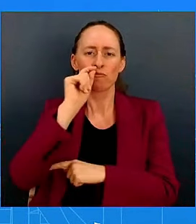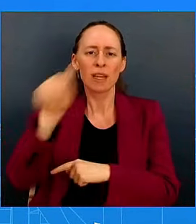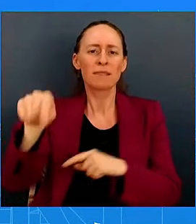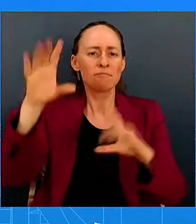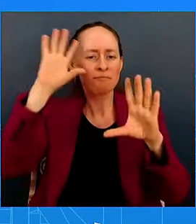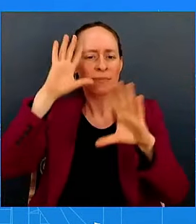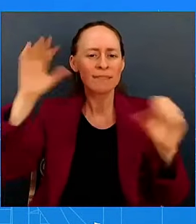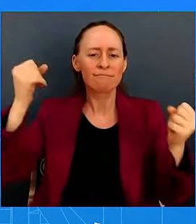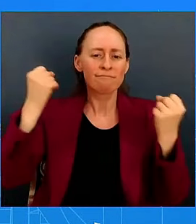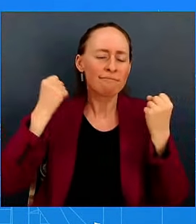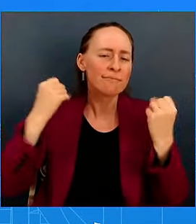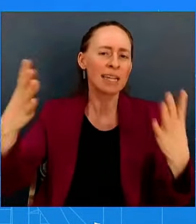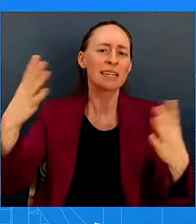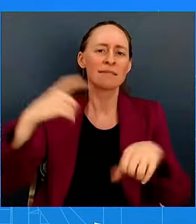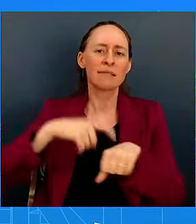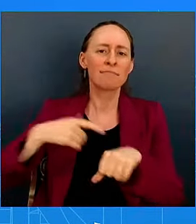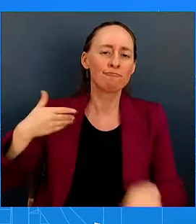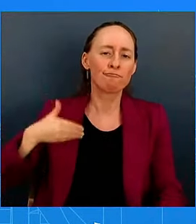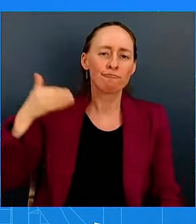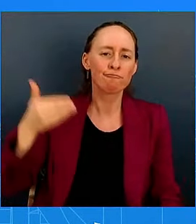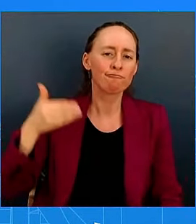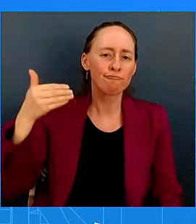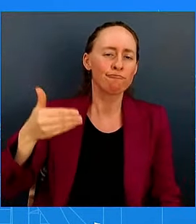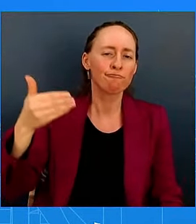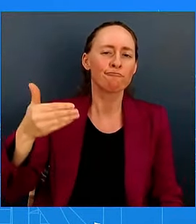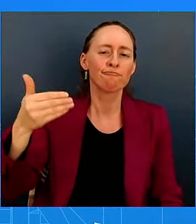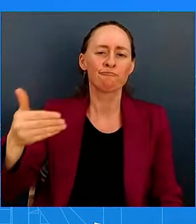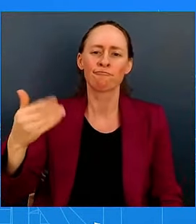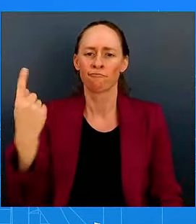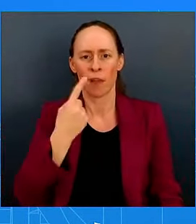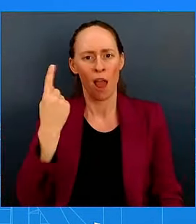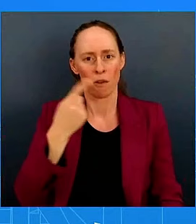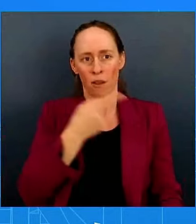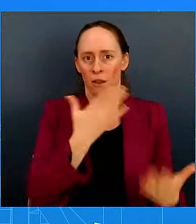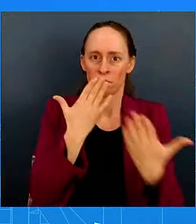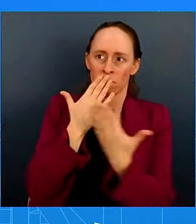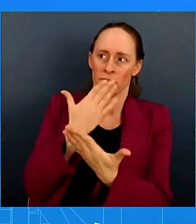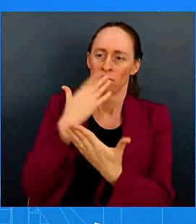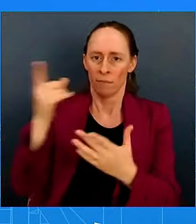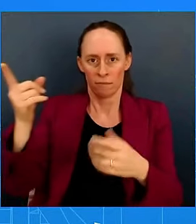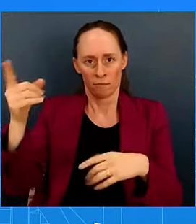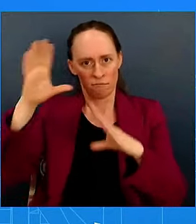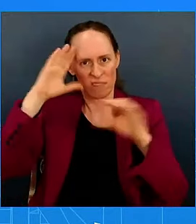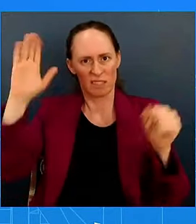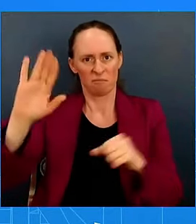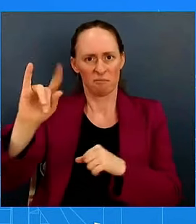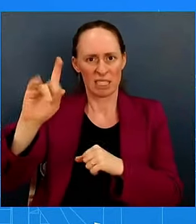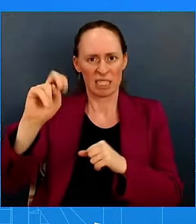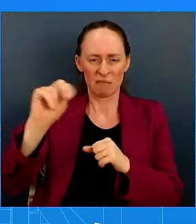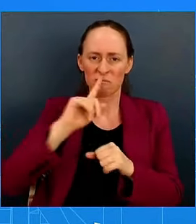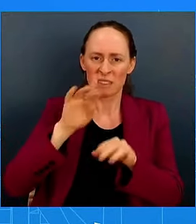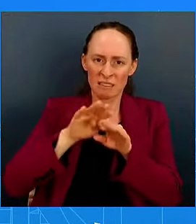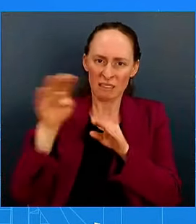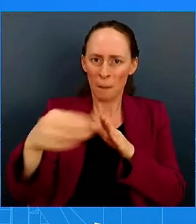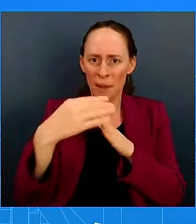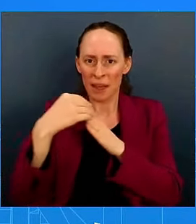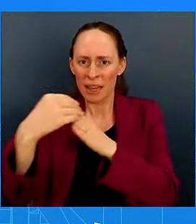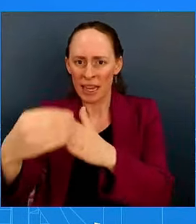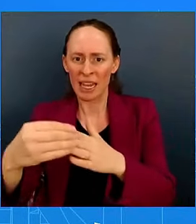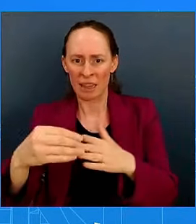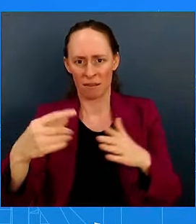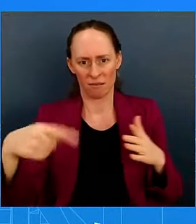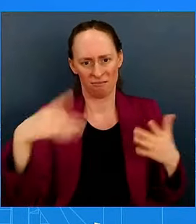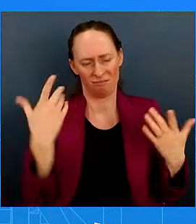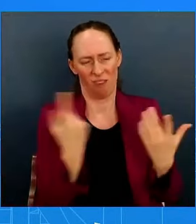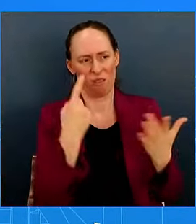appreciated his leadership. And we've been incredibly impressed by the bravery of the Ukrainian people as they continue